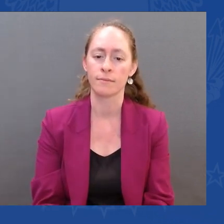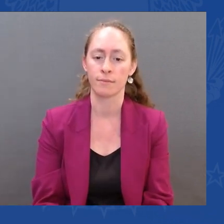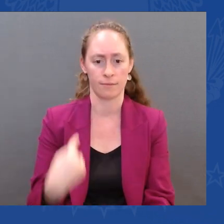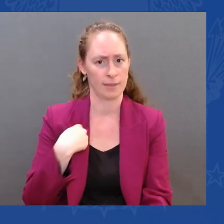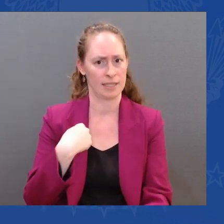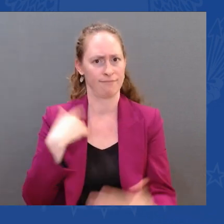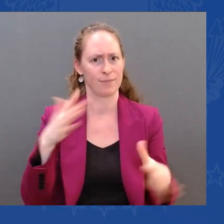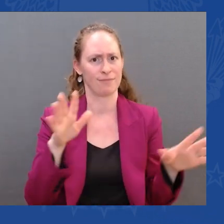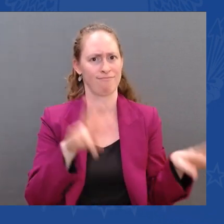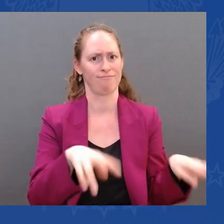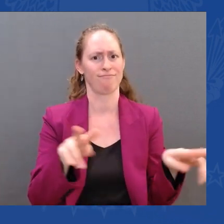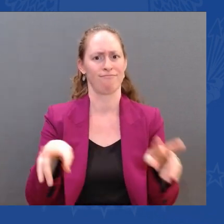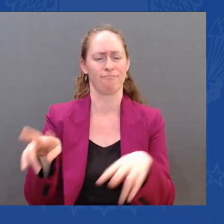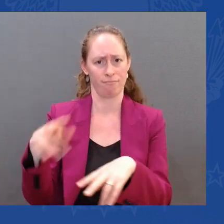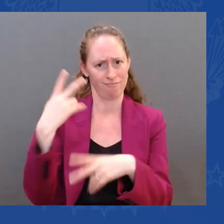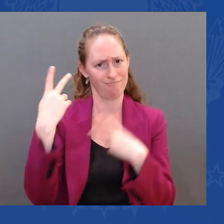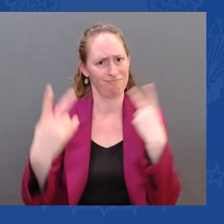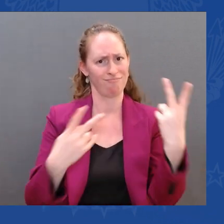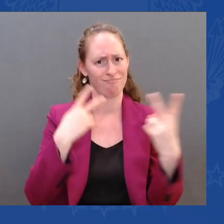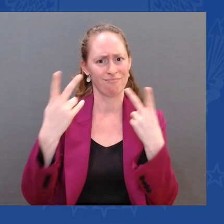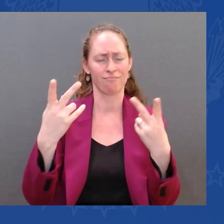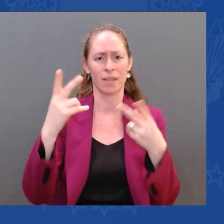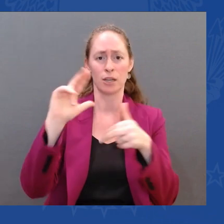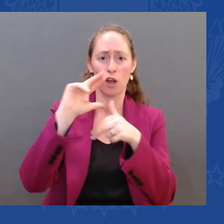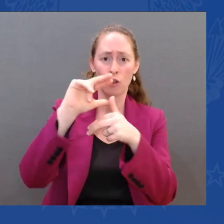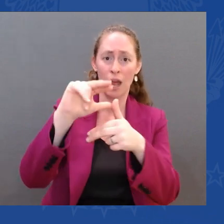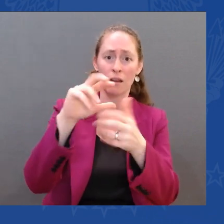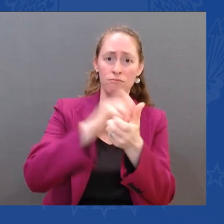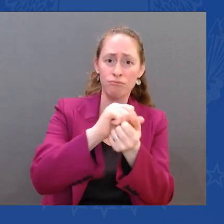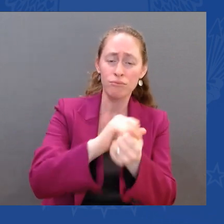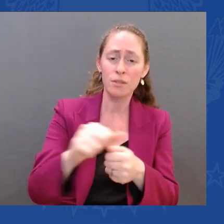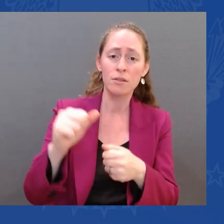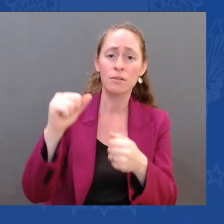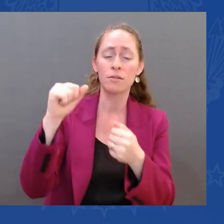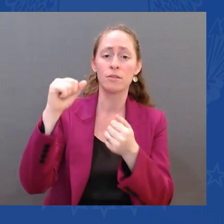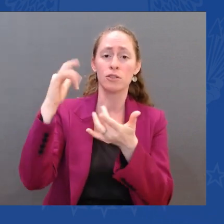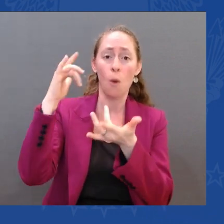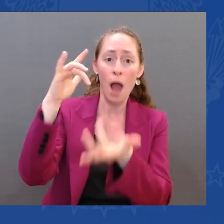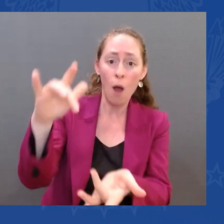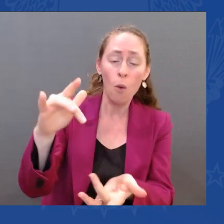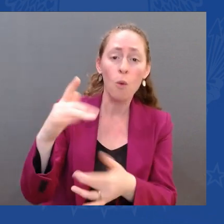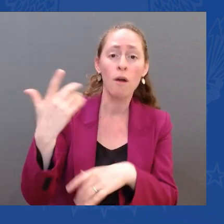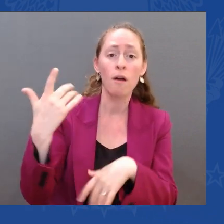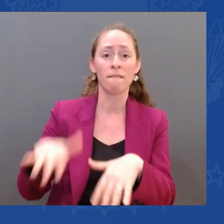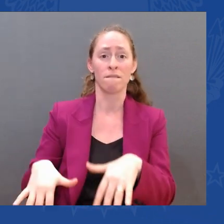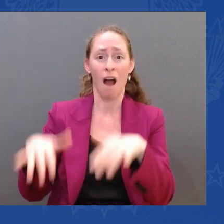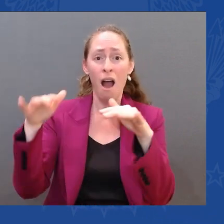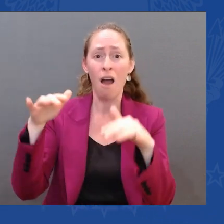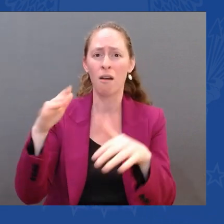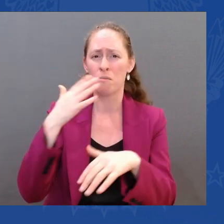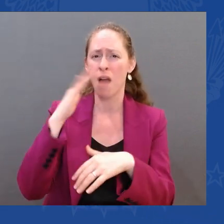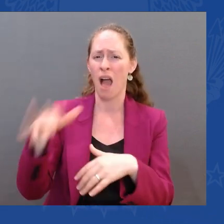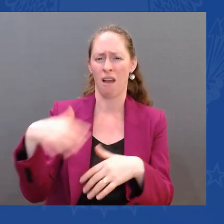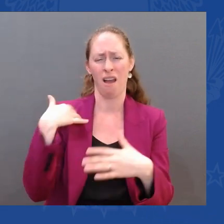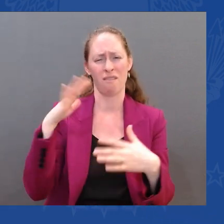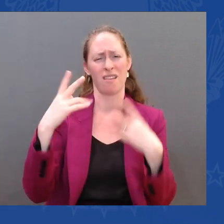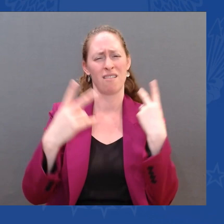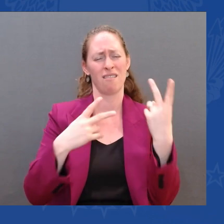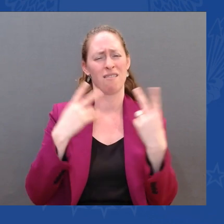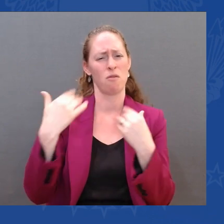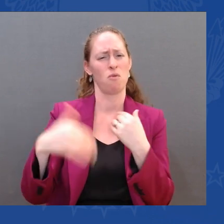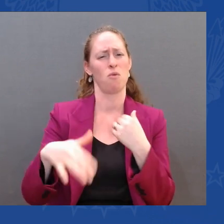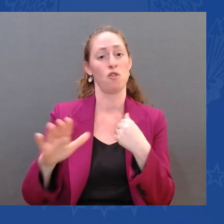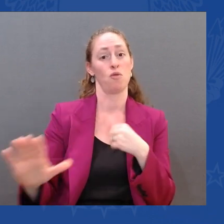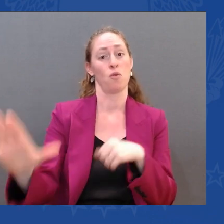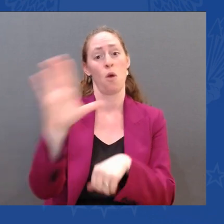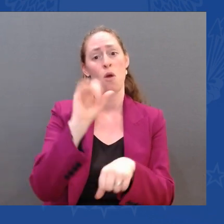You do an incredible job. And that's why HUD and — Marsha Fudd, Secretary of HUD, and the SBA